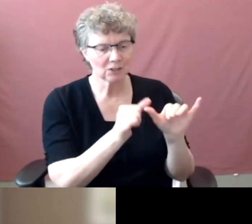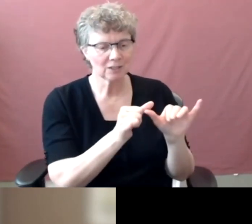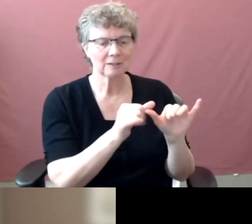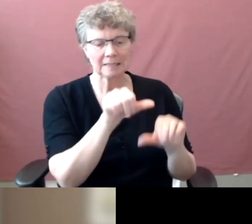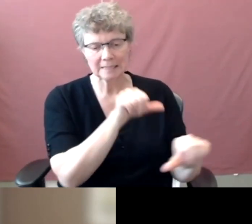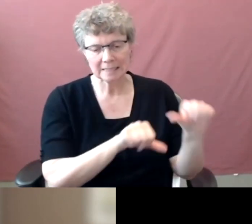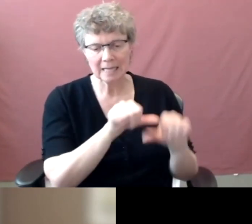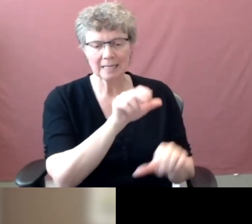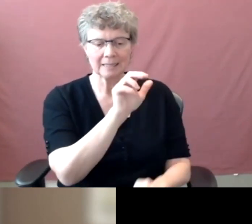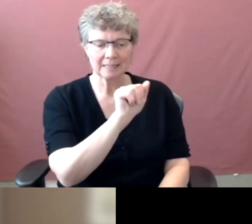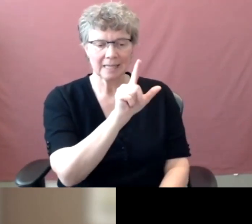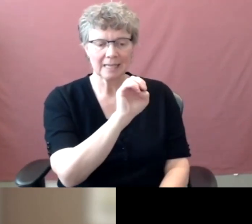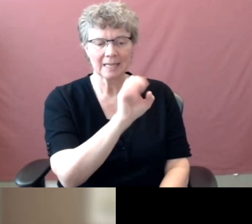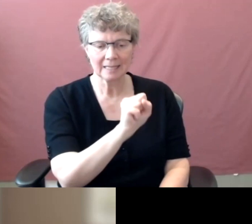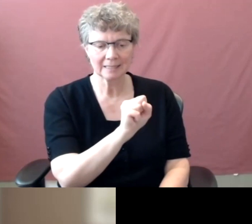FOMD, and arts.